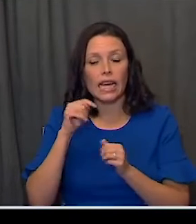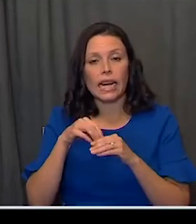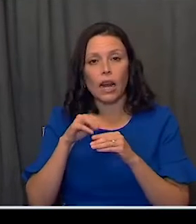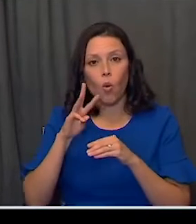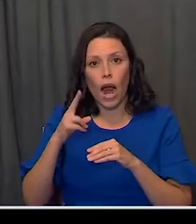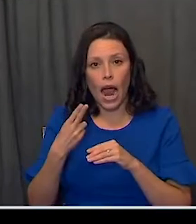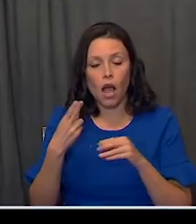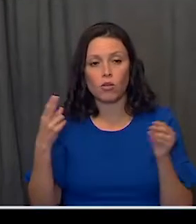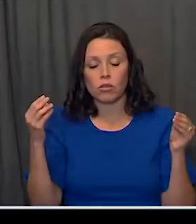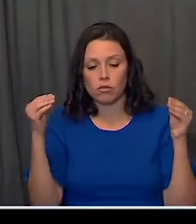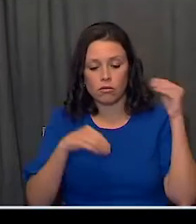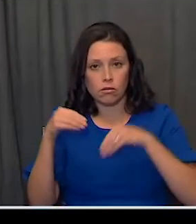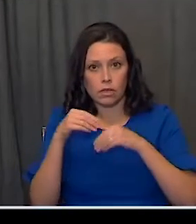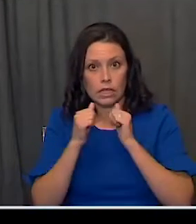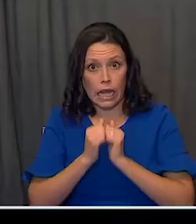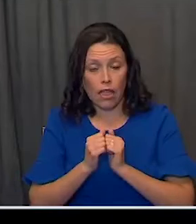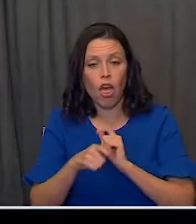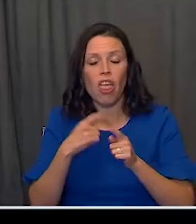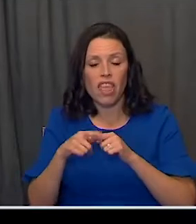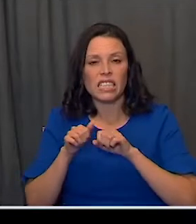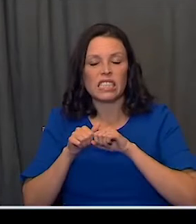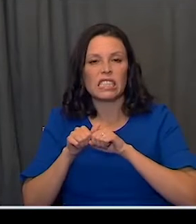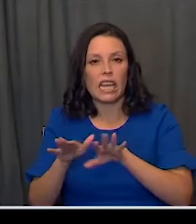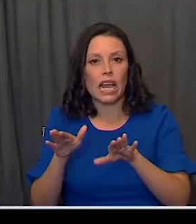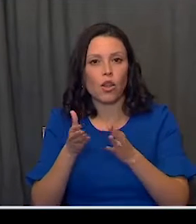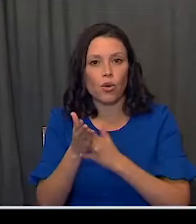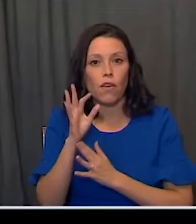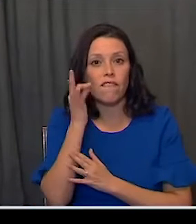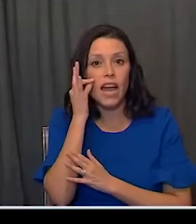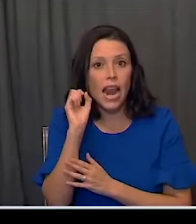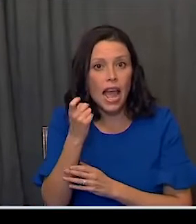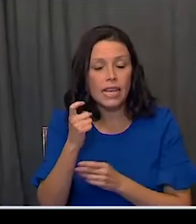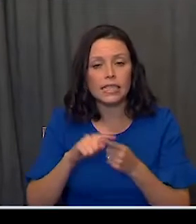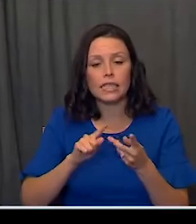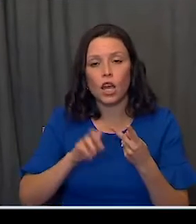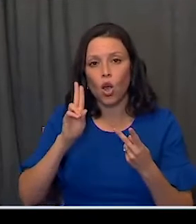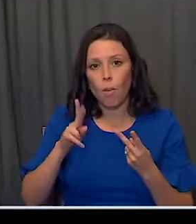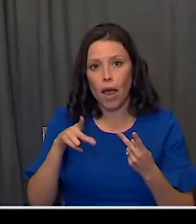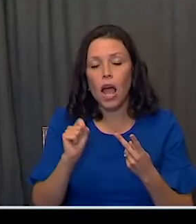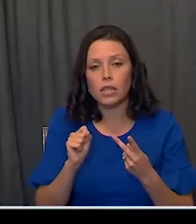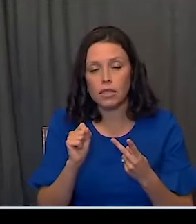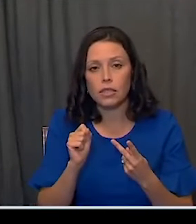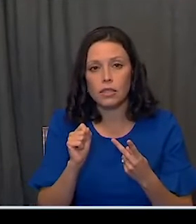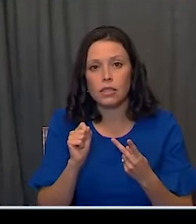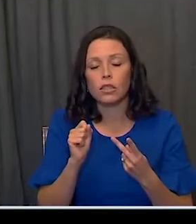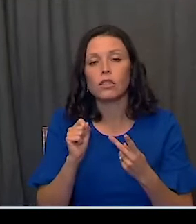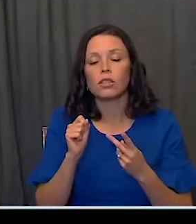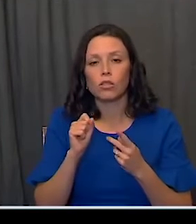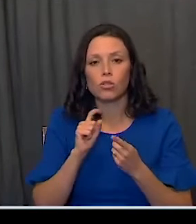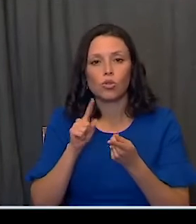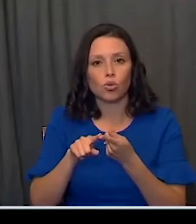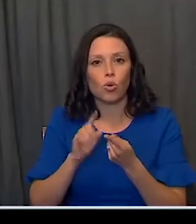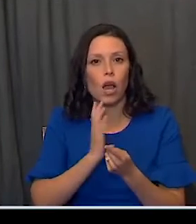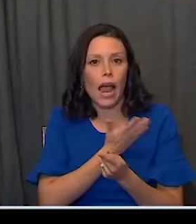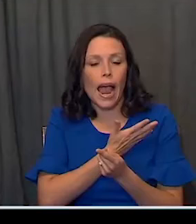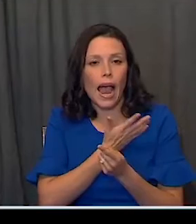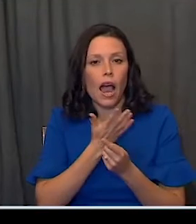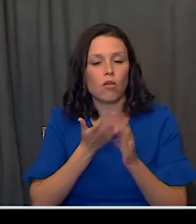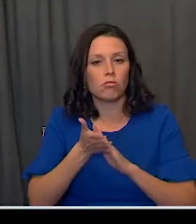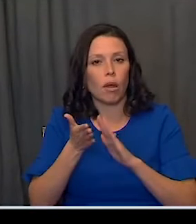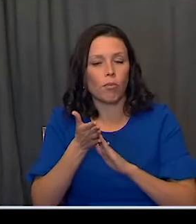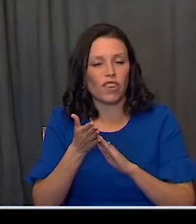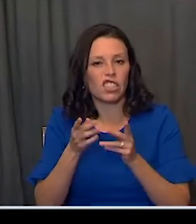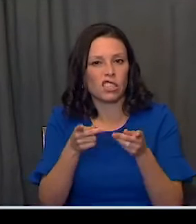We're going to put them together, and then we're going to distribute through FedEx and UPS down to our administration